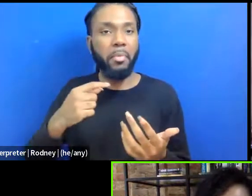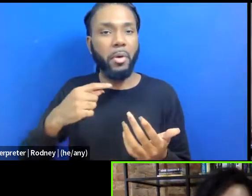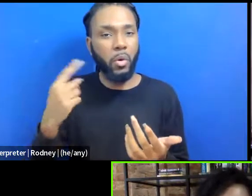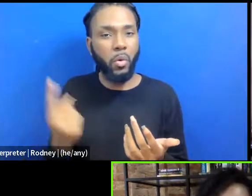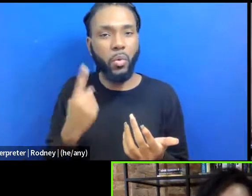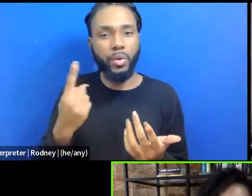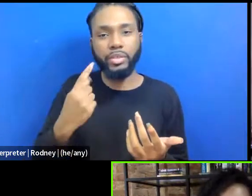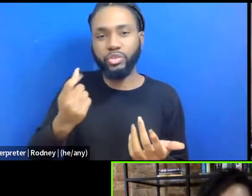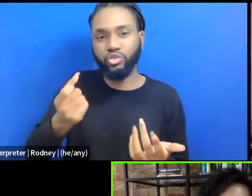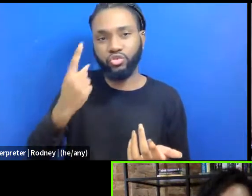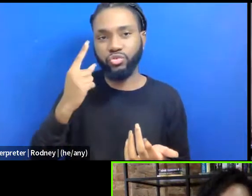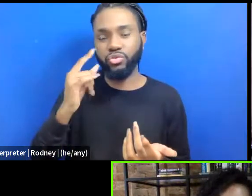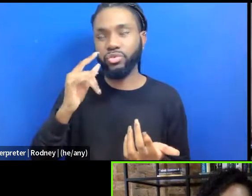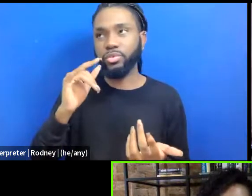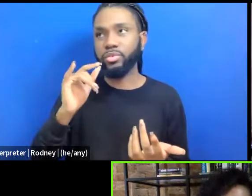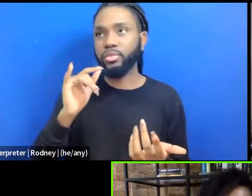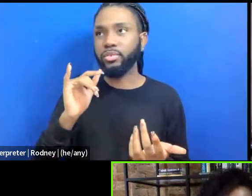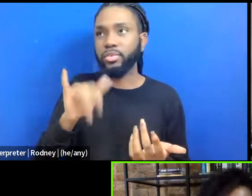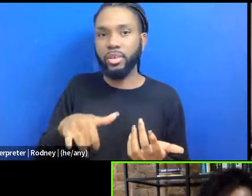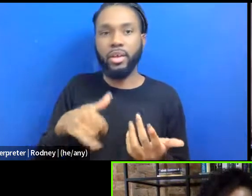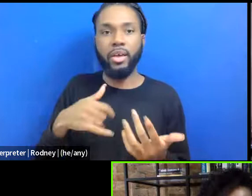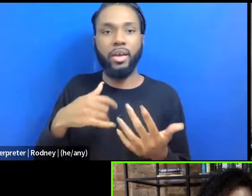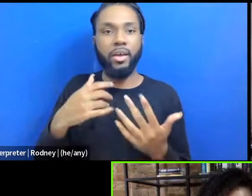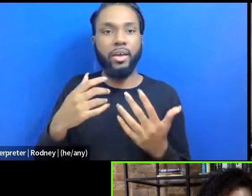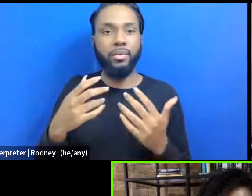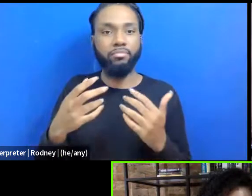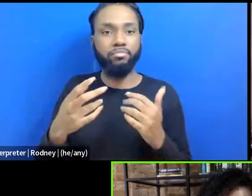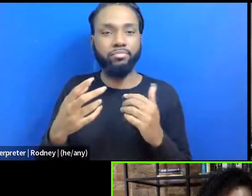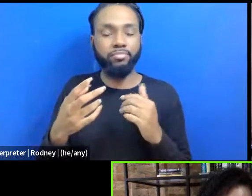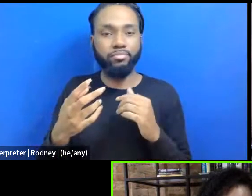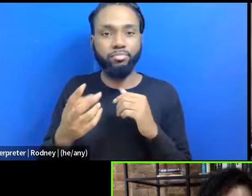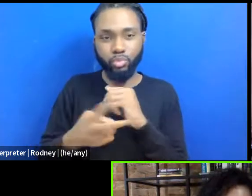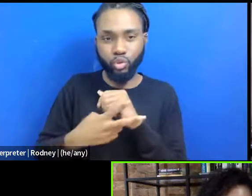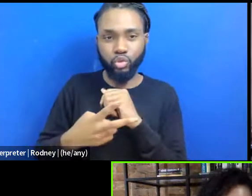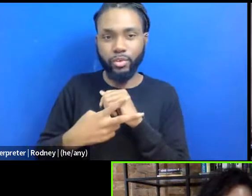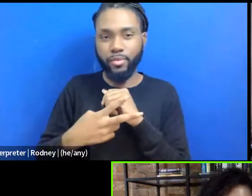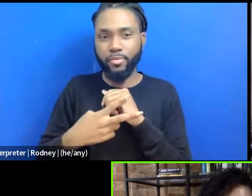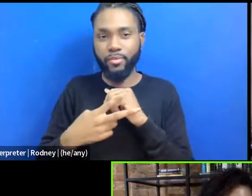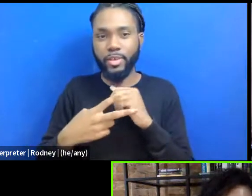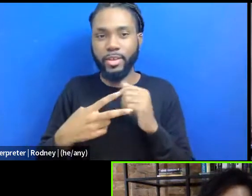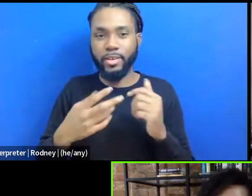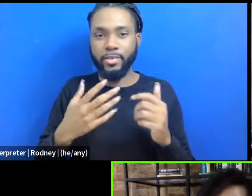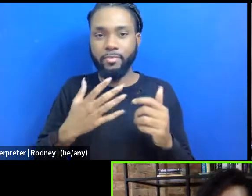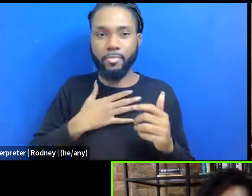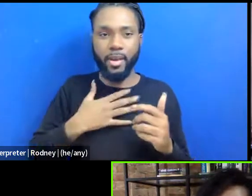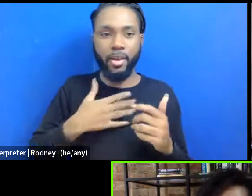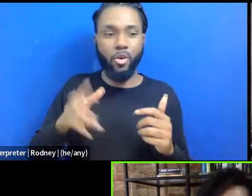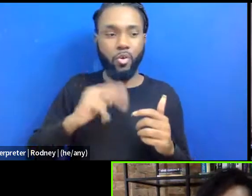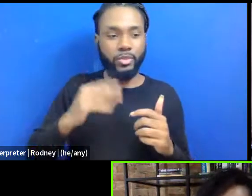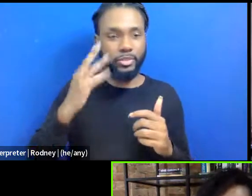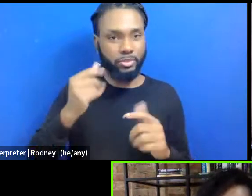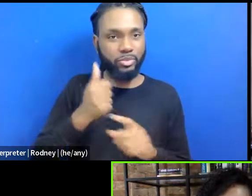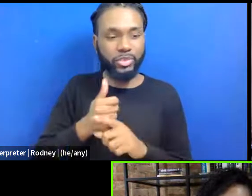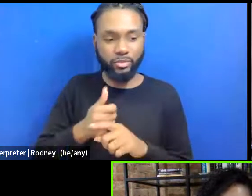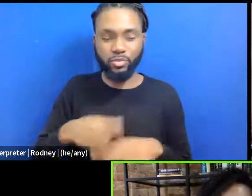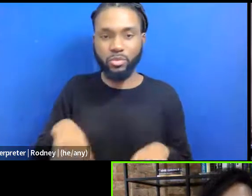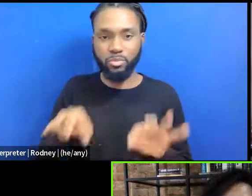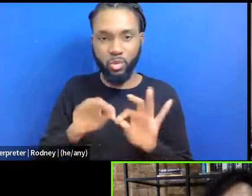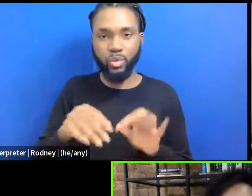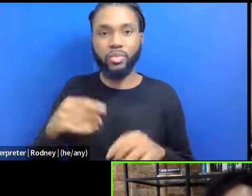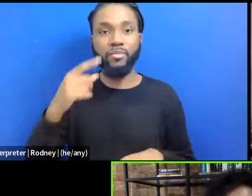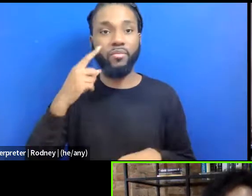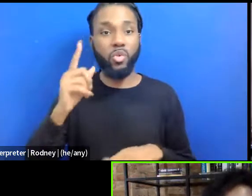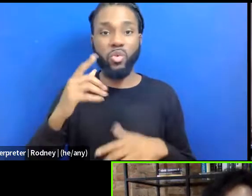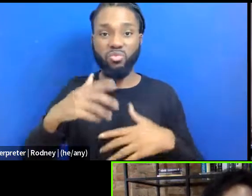understood that preserving my own experiences was important. For